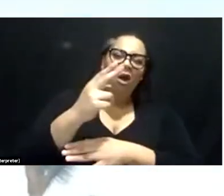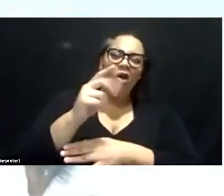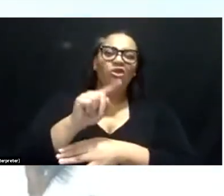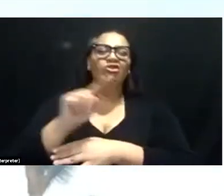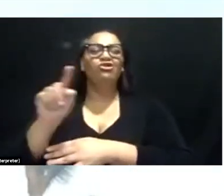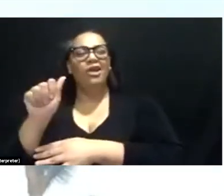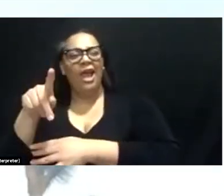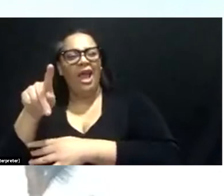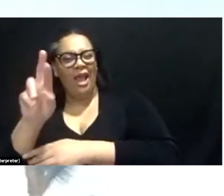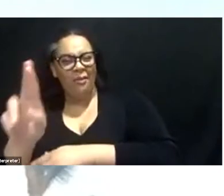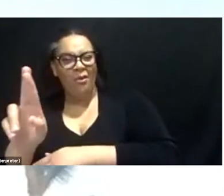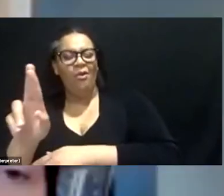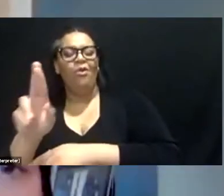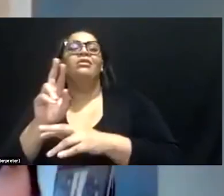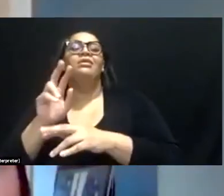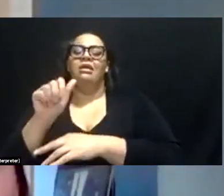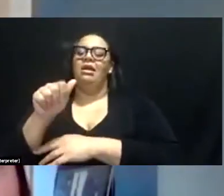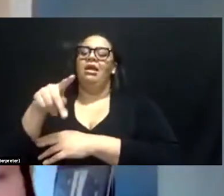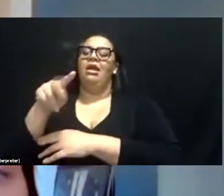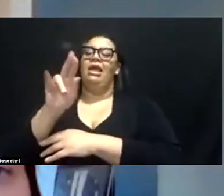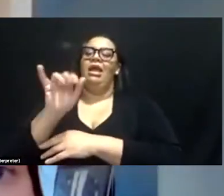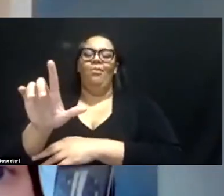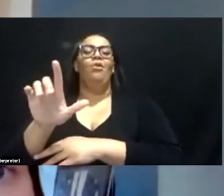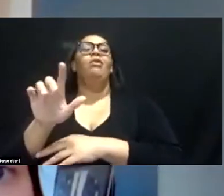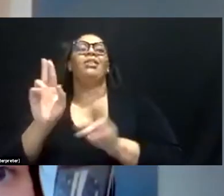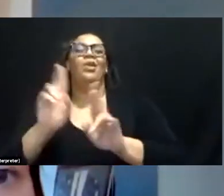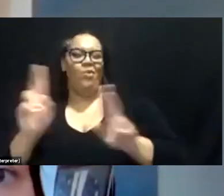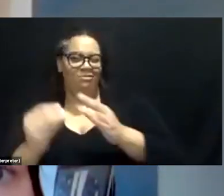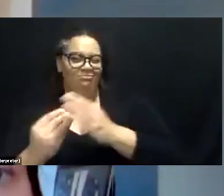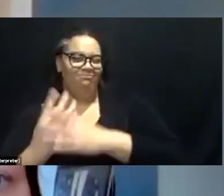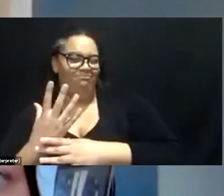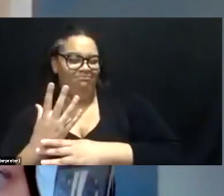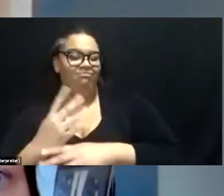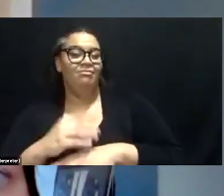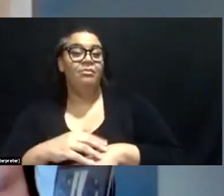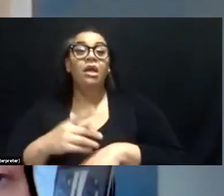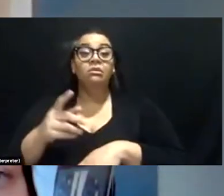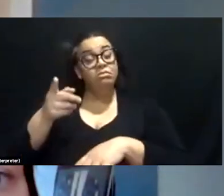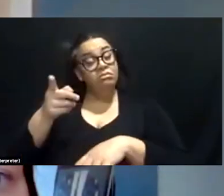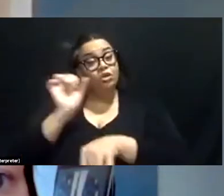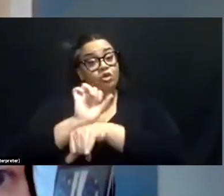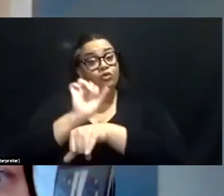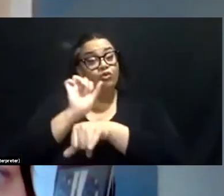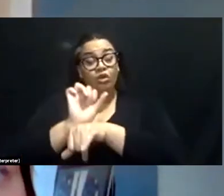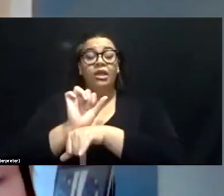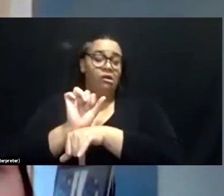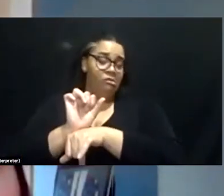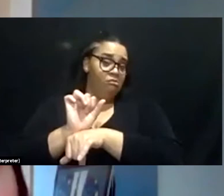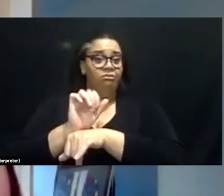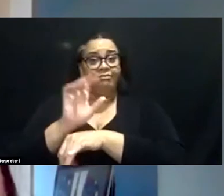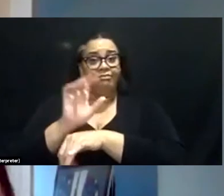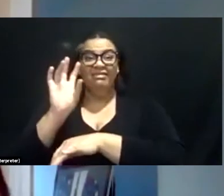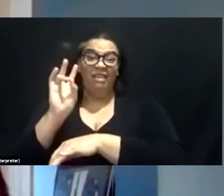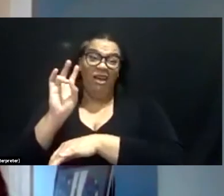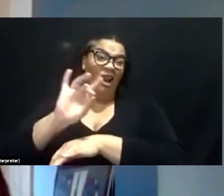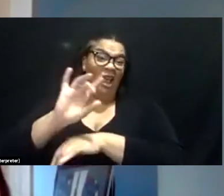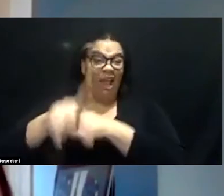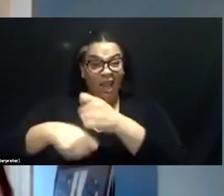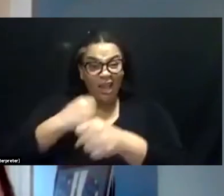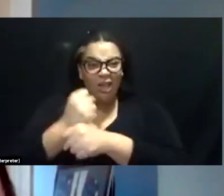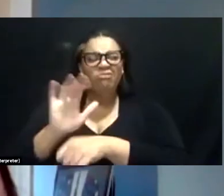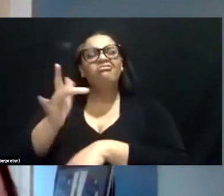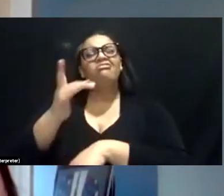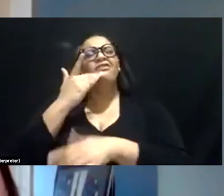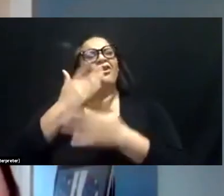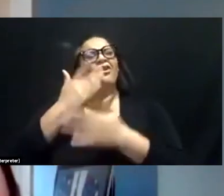those. And you've worked there for, you know, several years now, almost eight years. What is your favorite part about